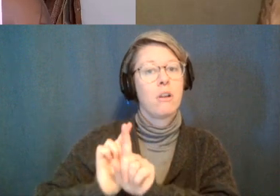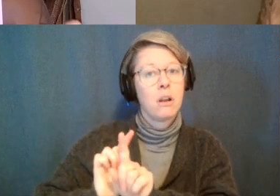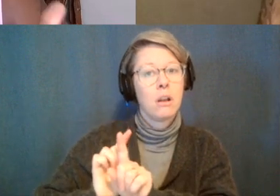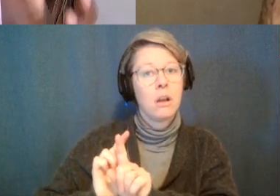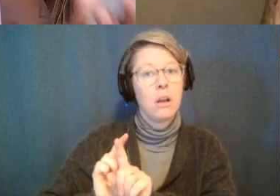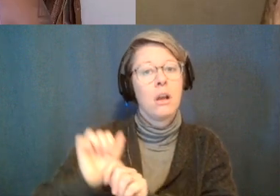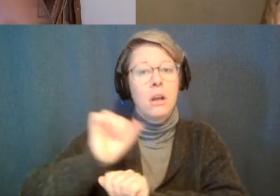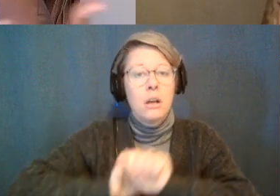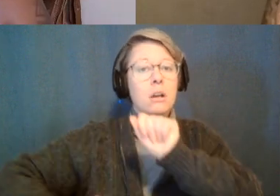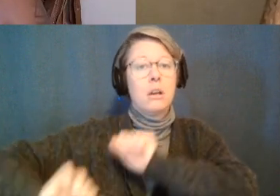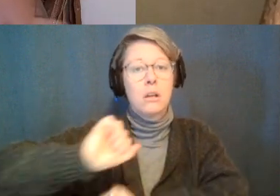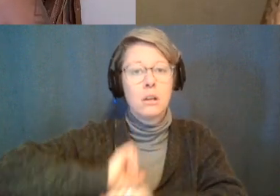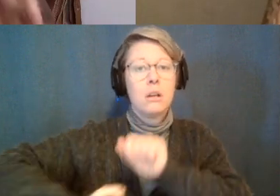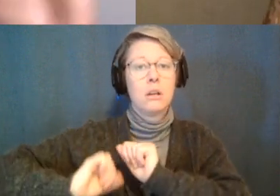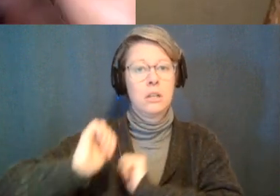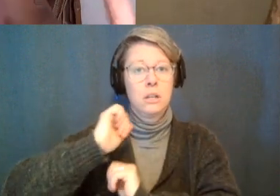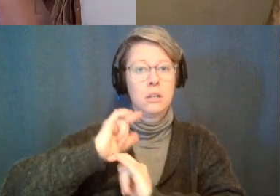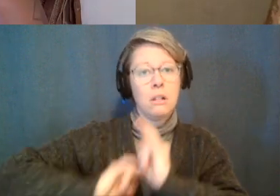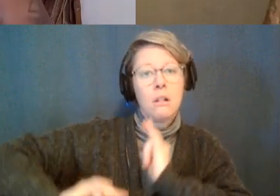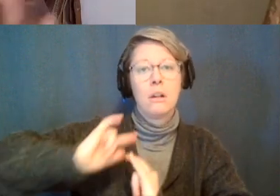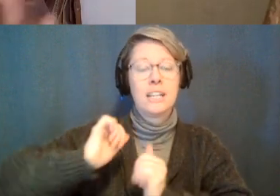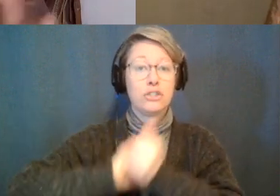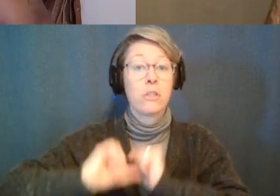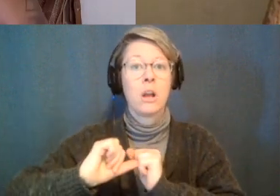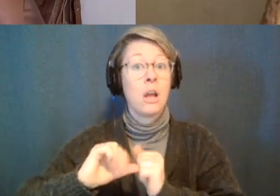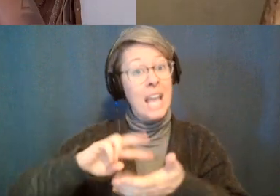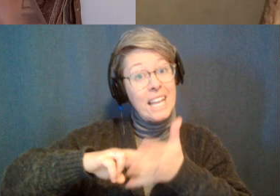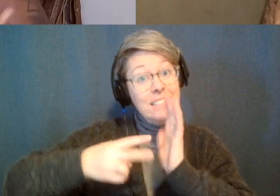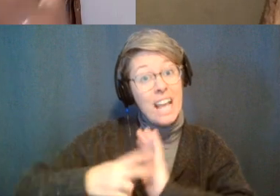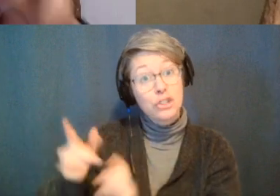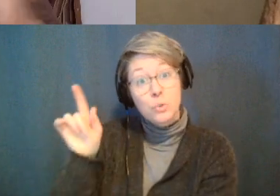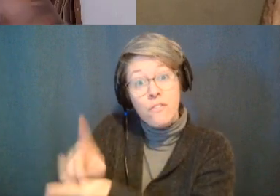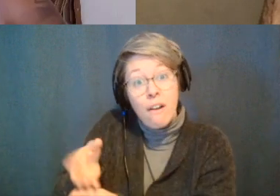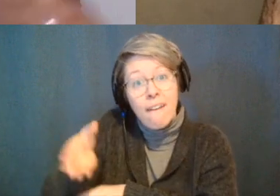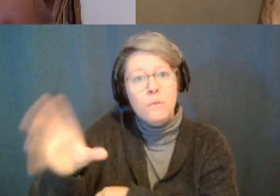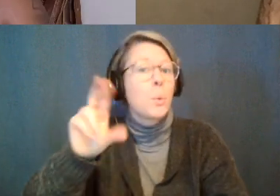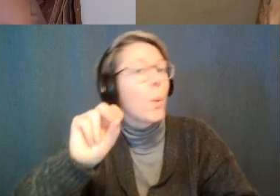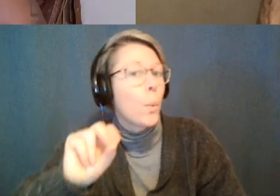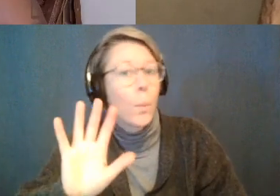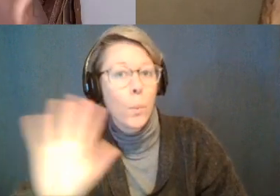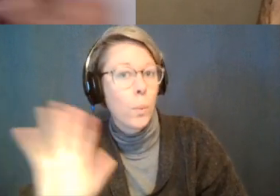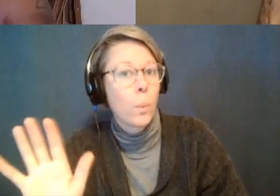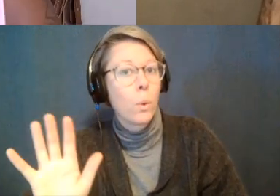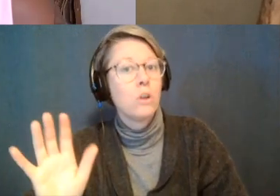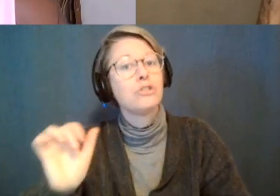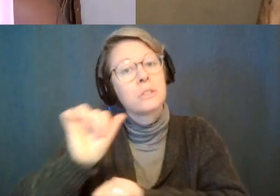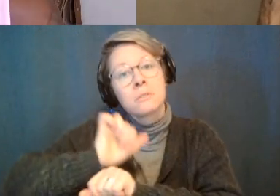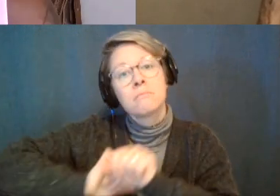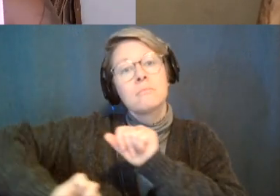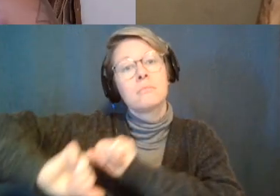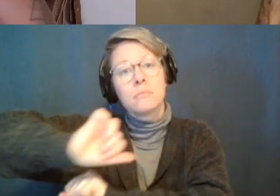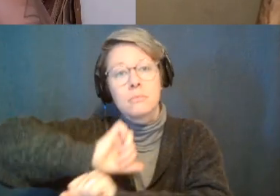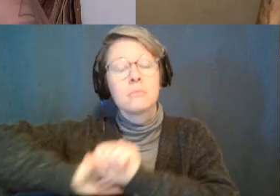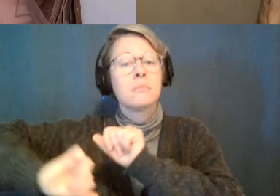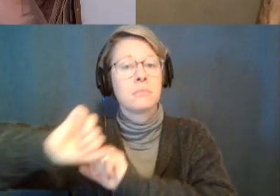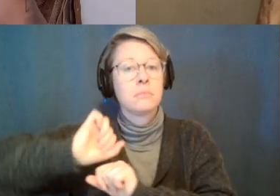sex just actual love and adorn me i'm gonna wash my partner's back with this washcloth around rinse them off gently things like that so it's